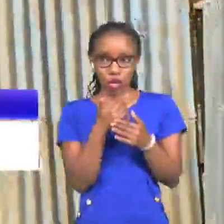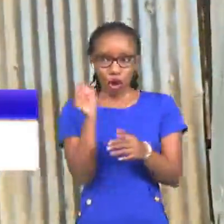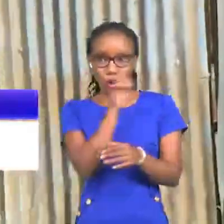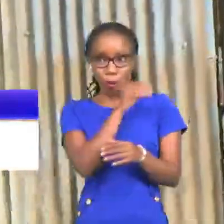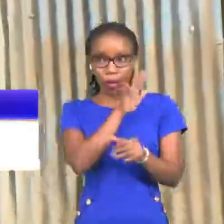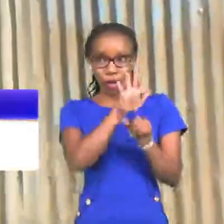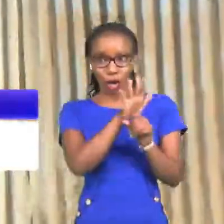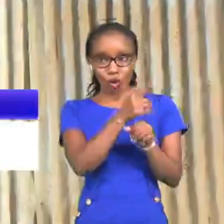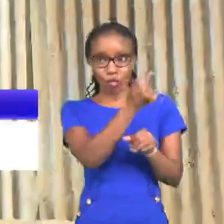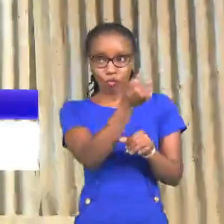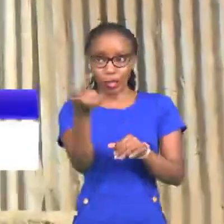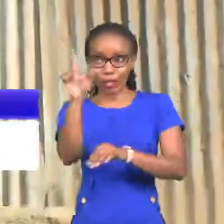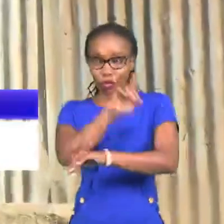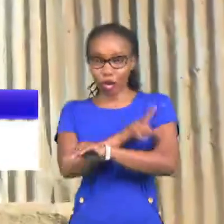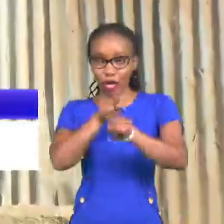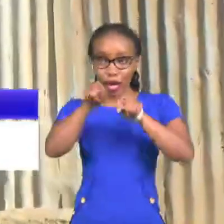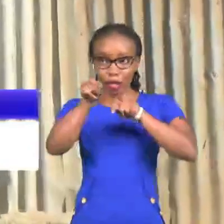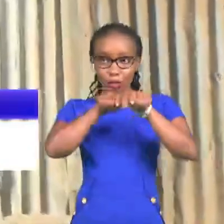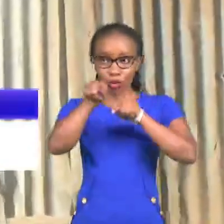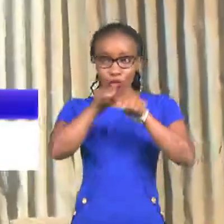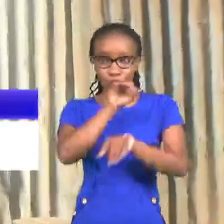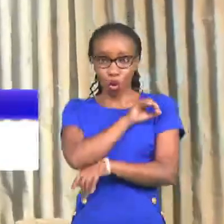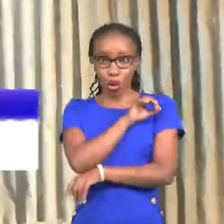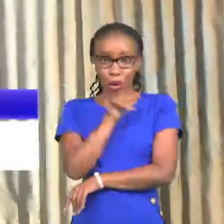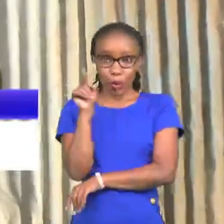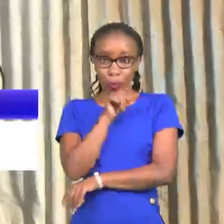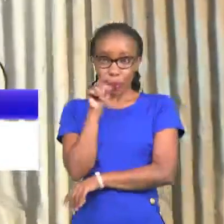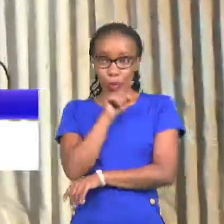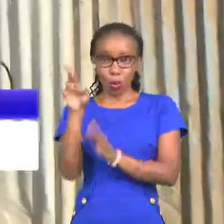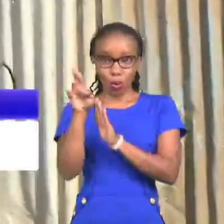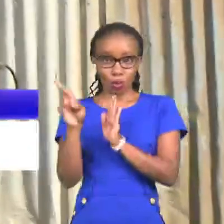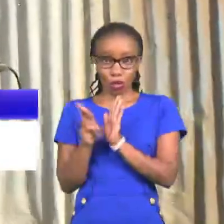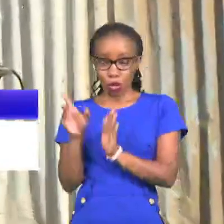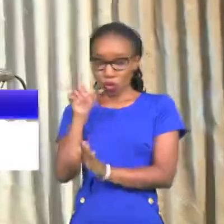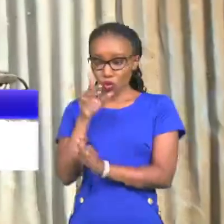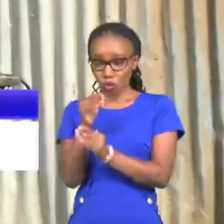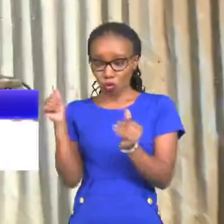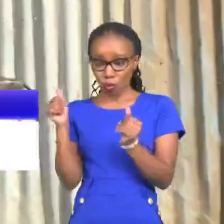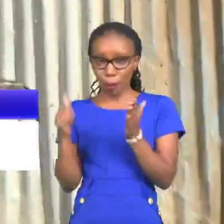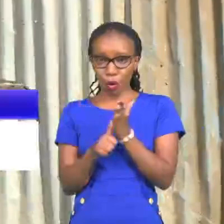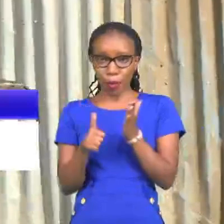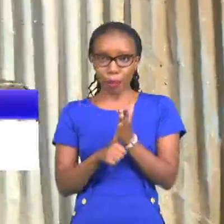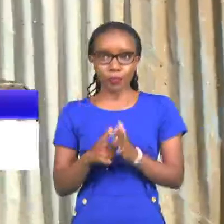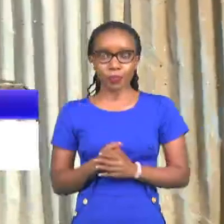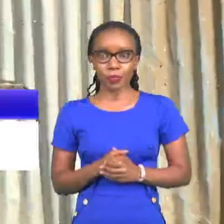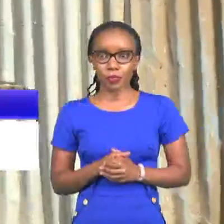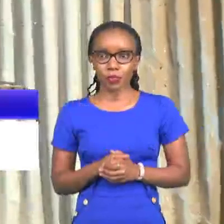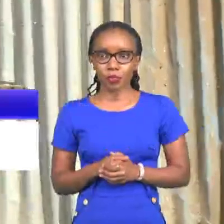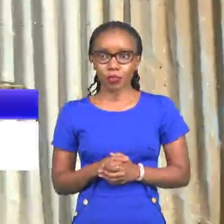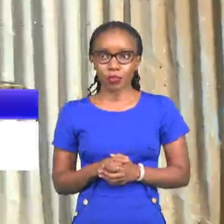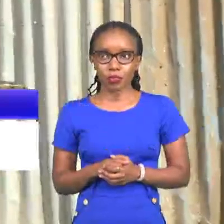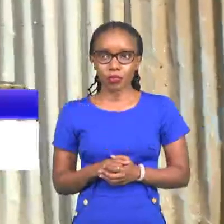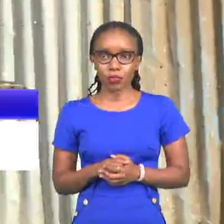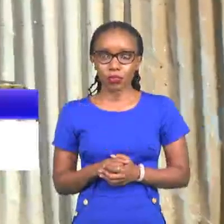his desk every day and his administration has put on strict measures to put an end to this robert oma switch